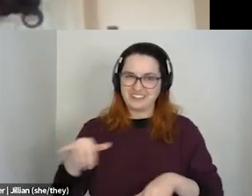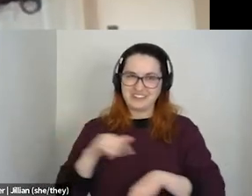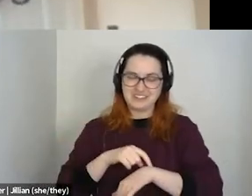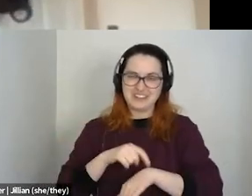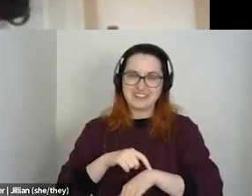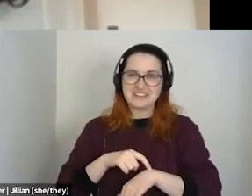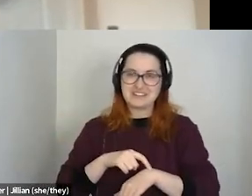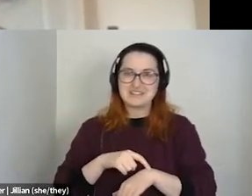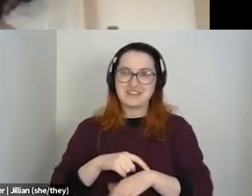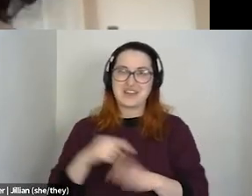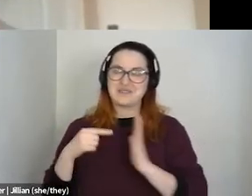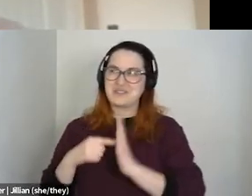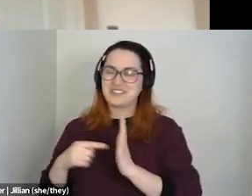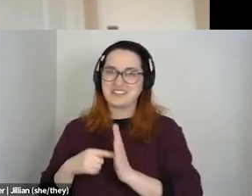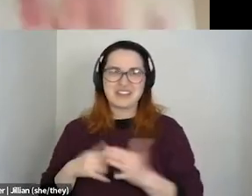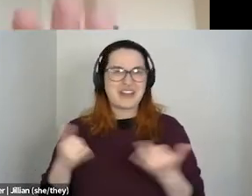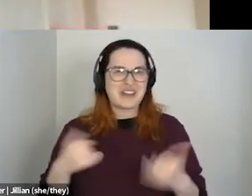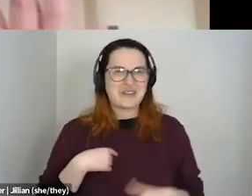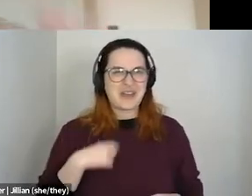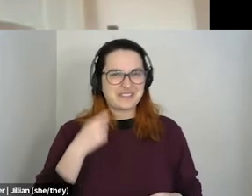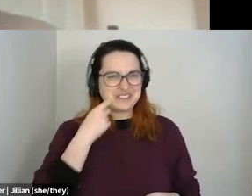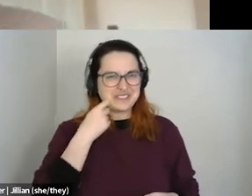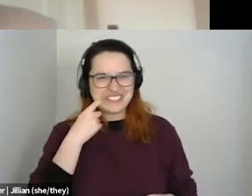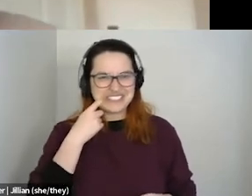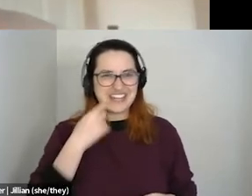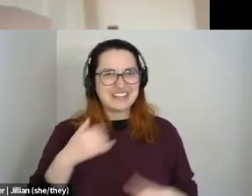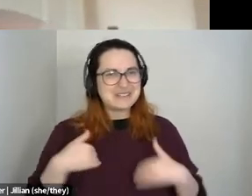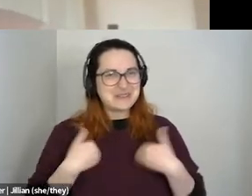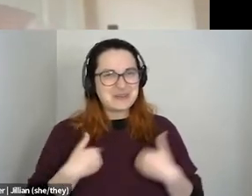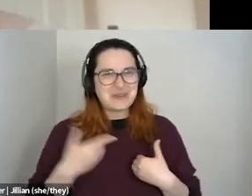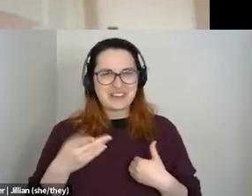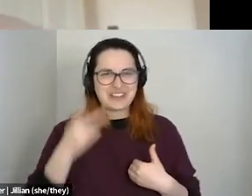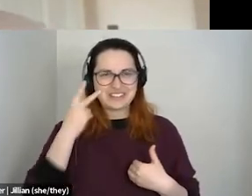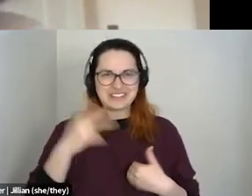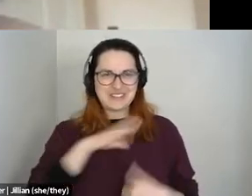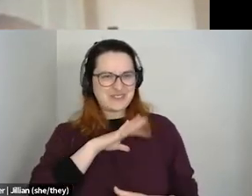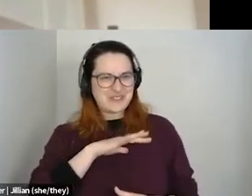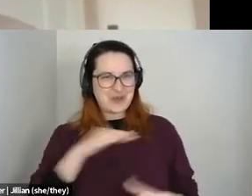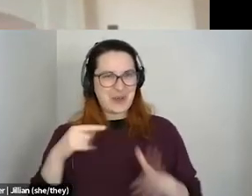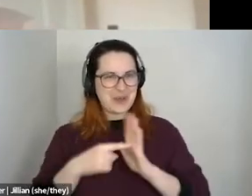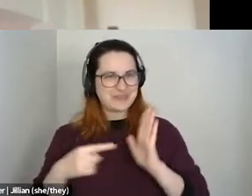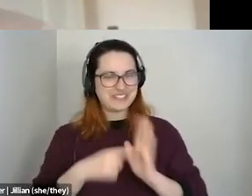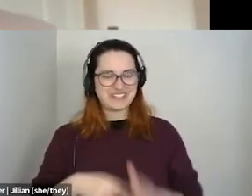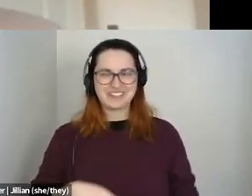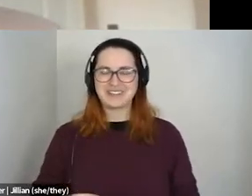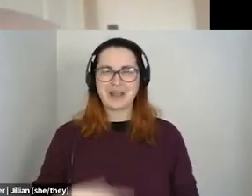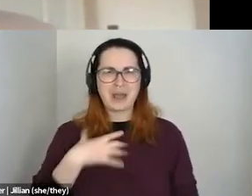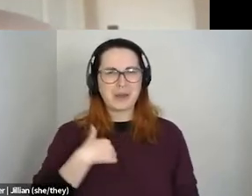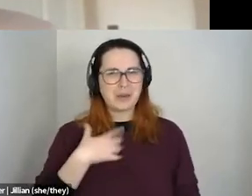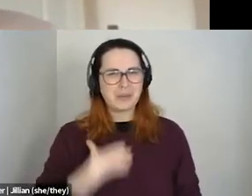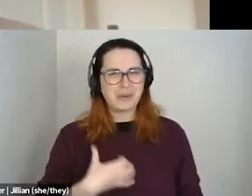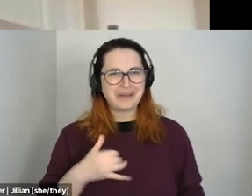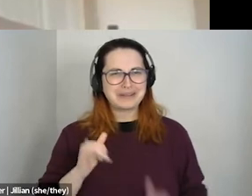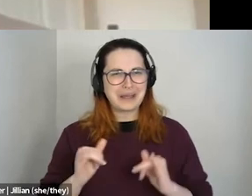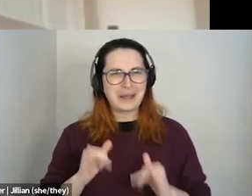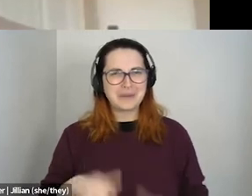Um, I'm low key jealous of all the, the youth now, because they have all the cool representation. I'm like, I wish I had that. Now I'm just gonna have to